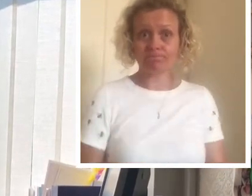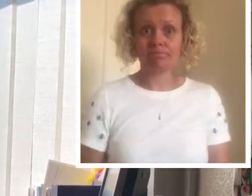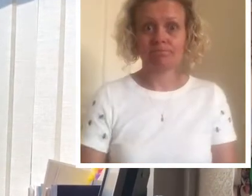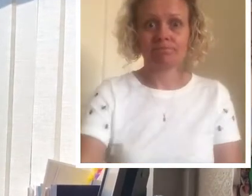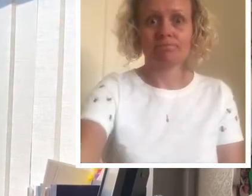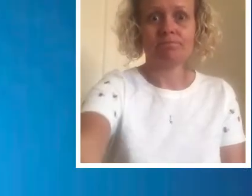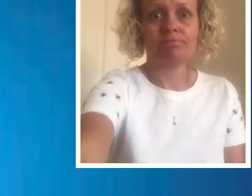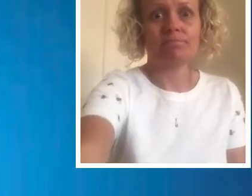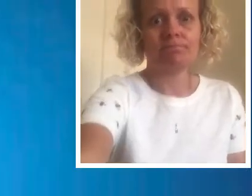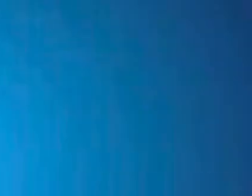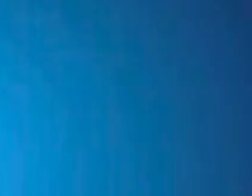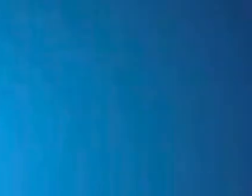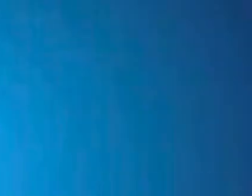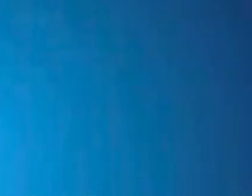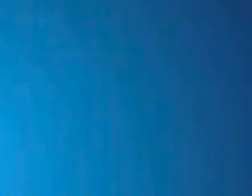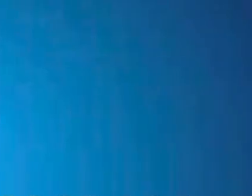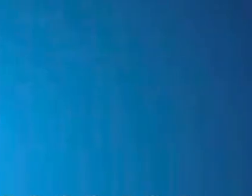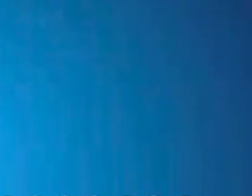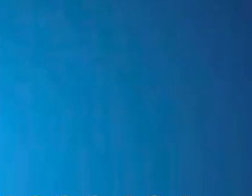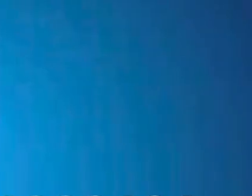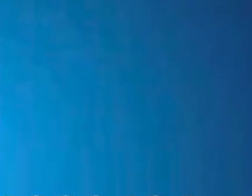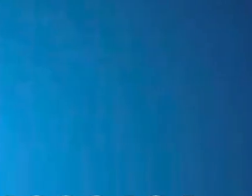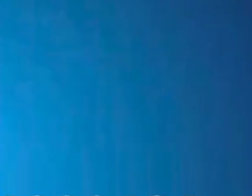to this. is